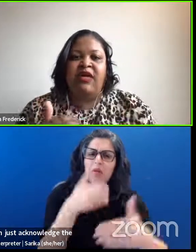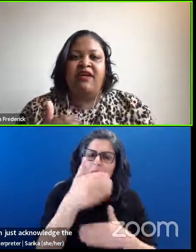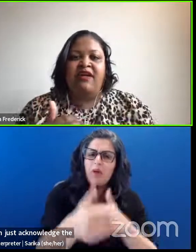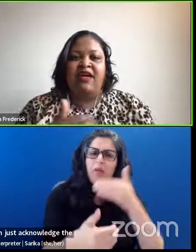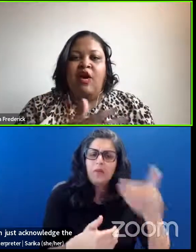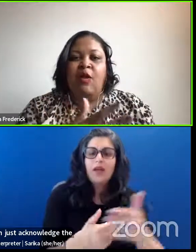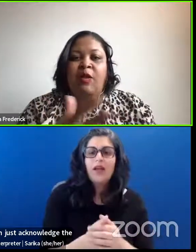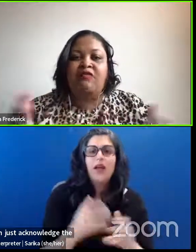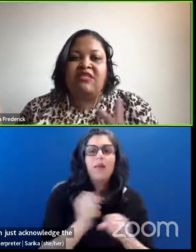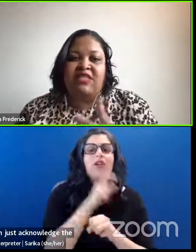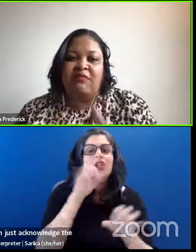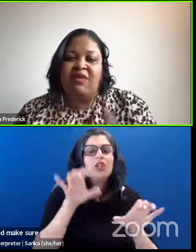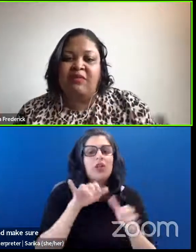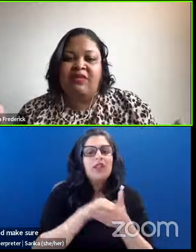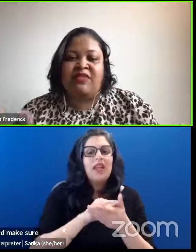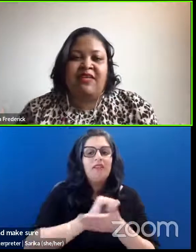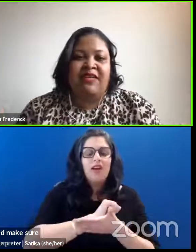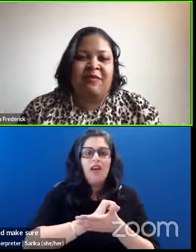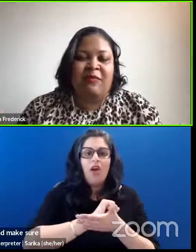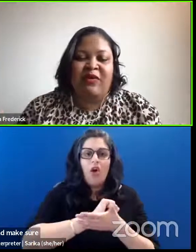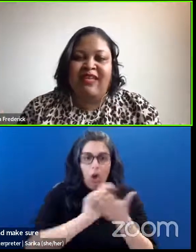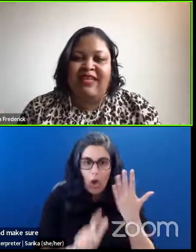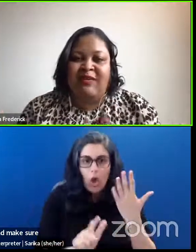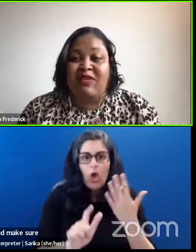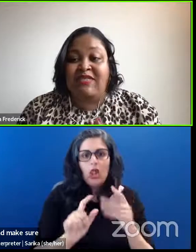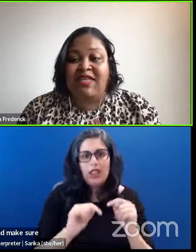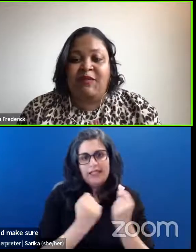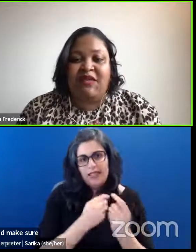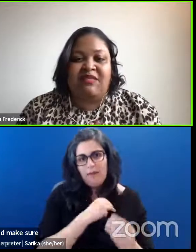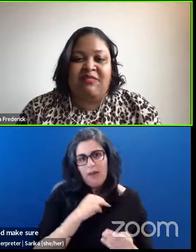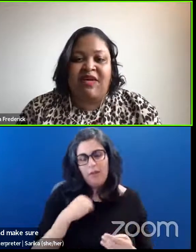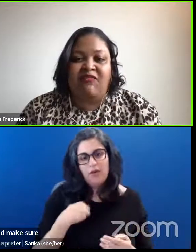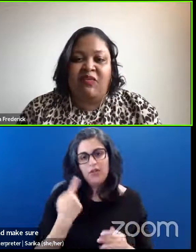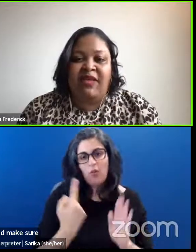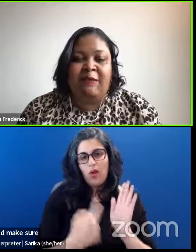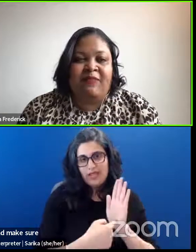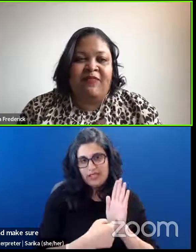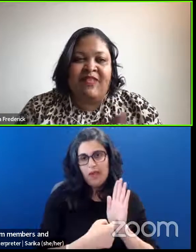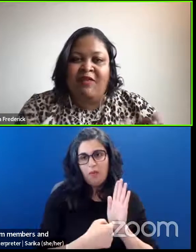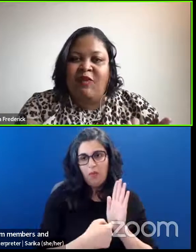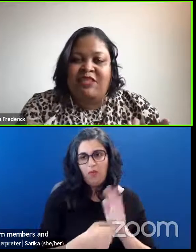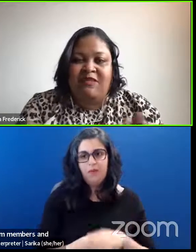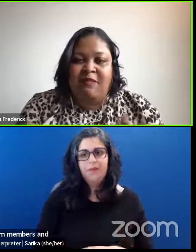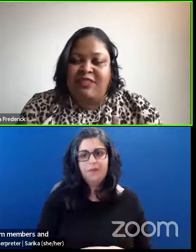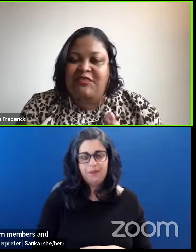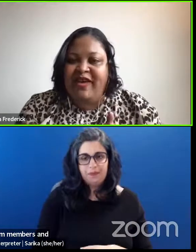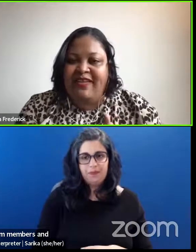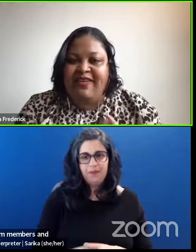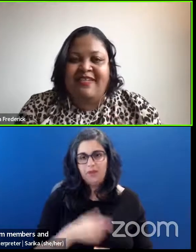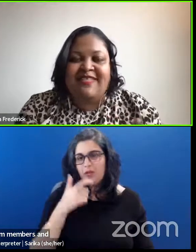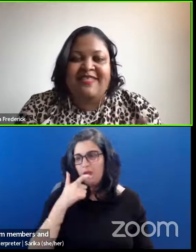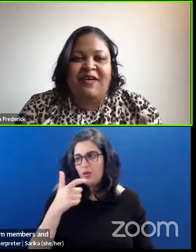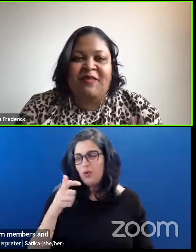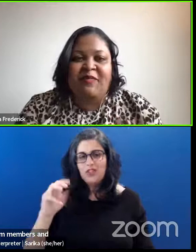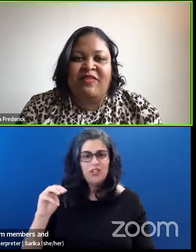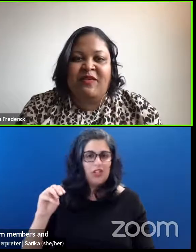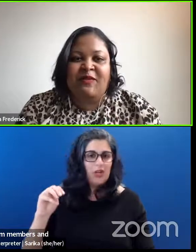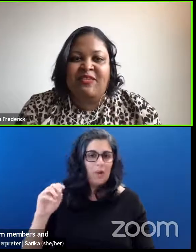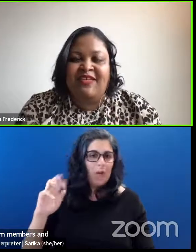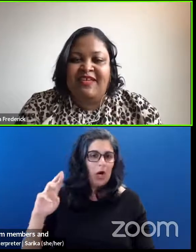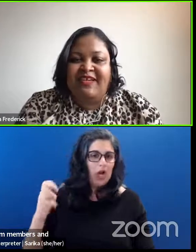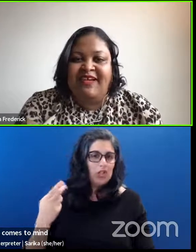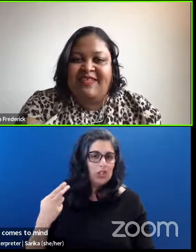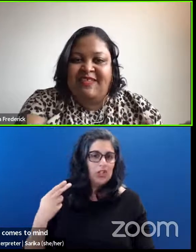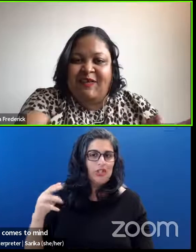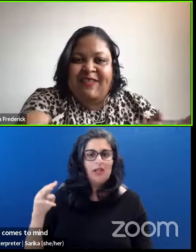for all of the team members. And one thing, one example that comes to mind for me, watching March Madness with